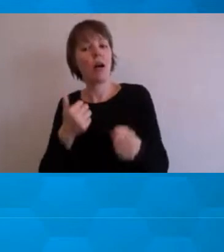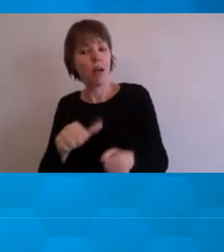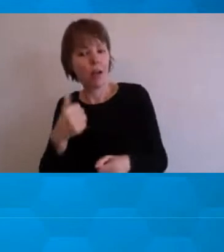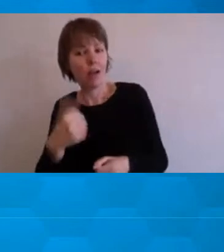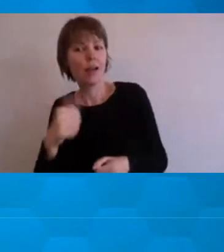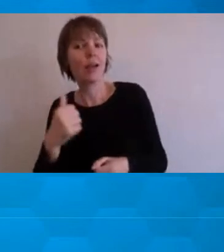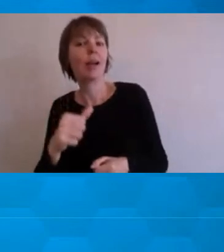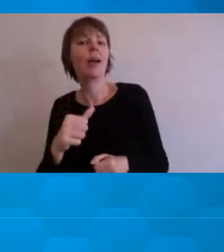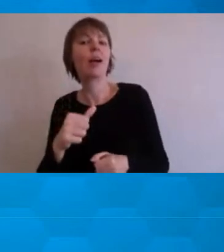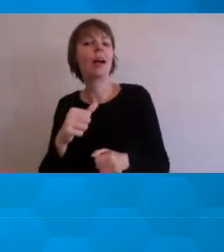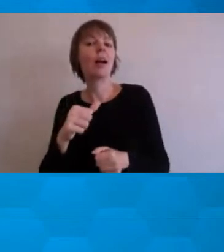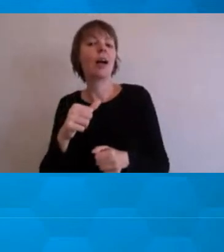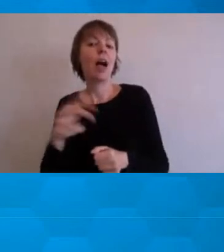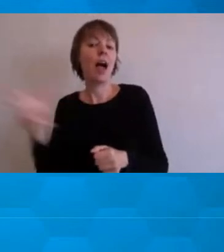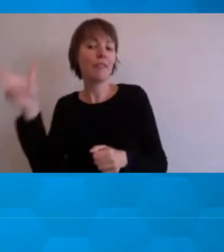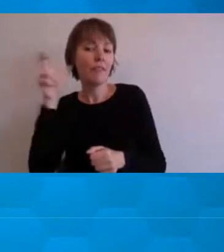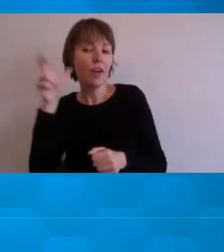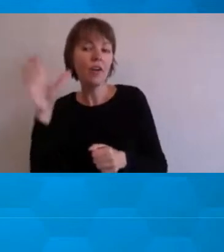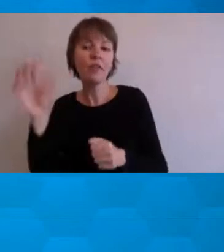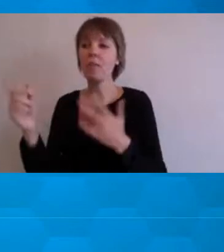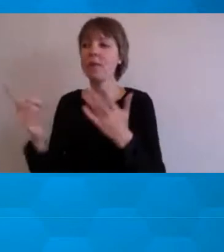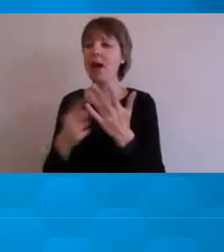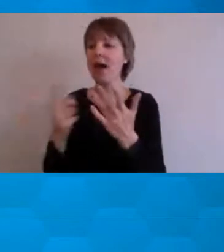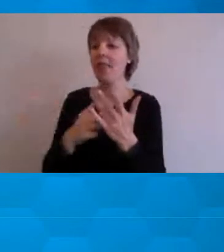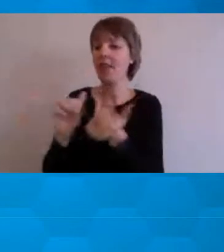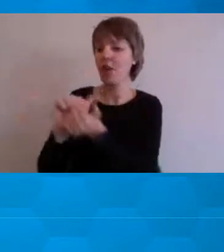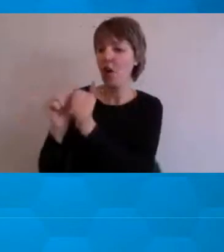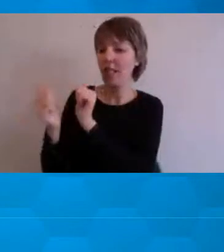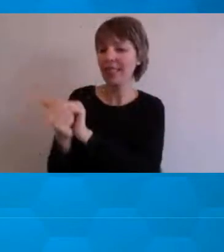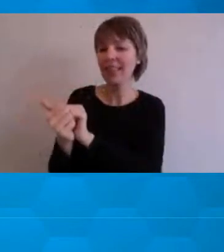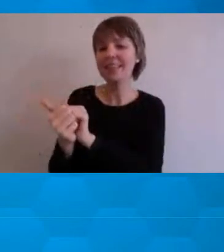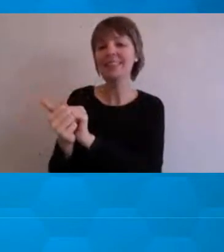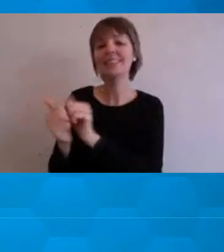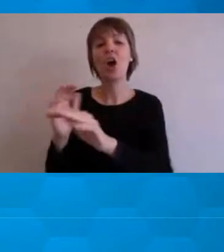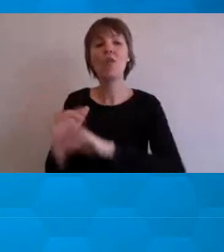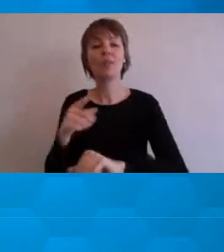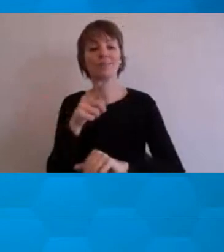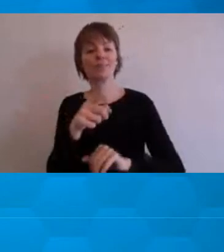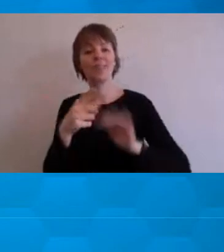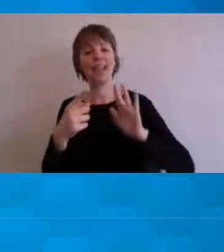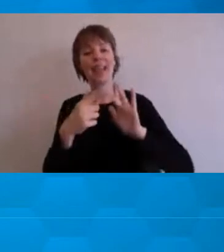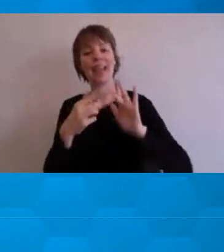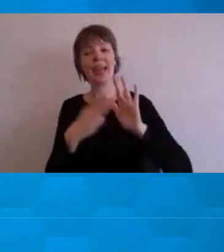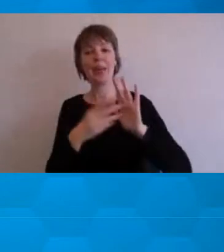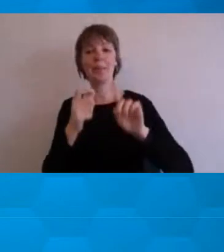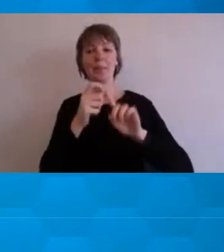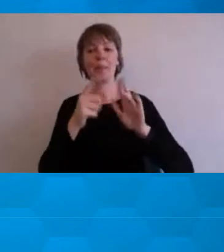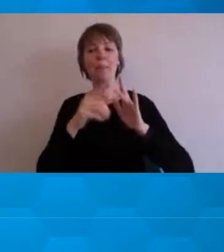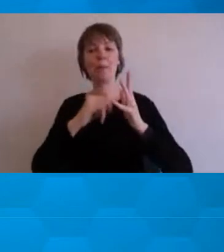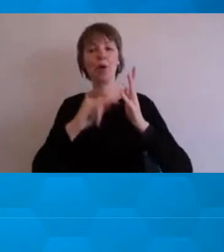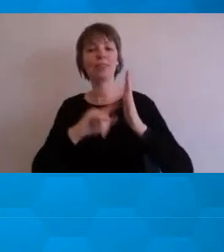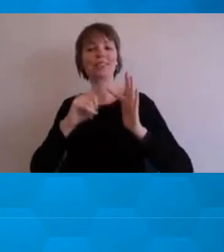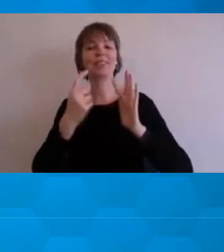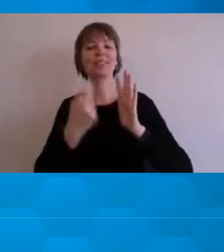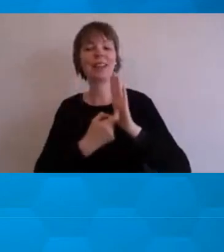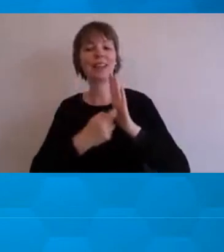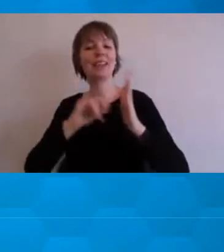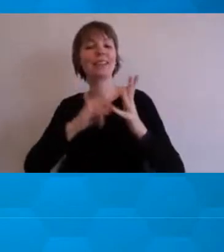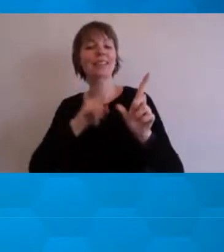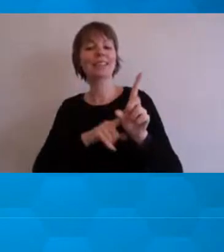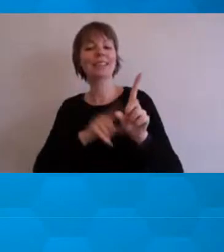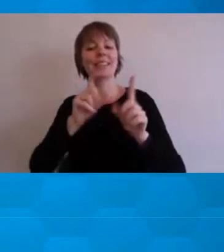and to be able to debate things like this, like imposter syndrome, or to be able to talk about, so even if you're not,